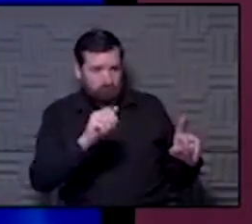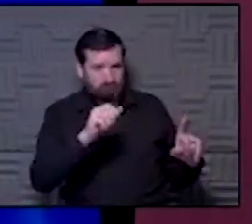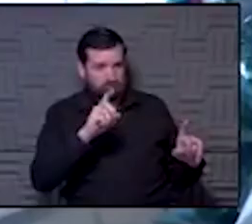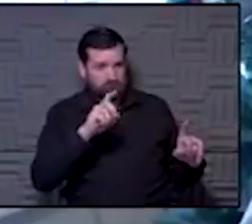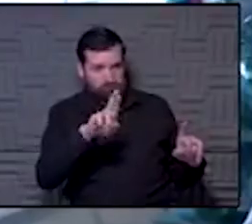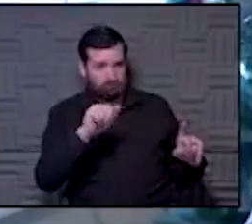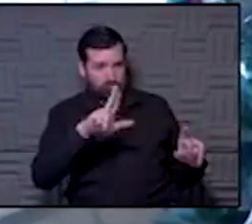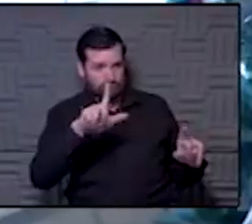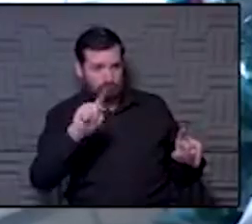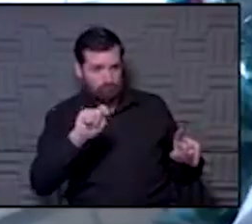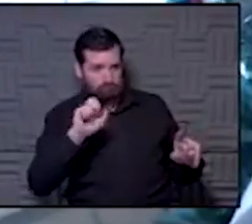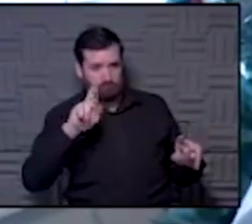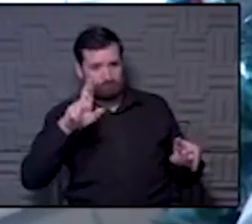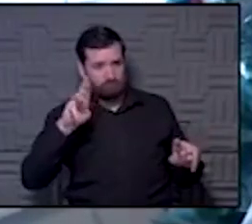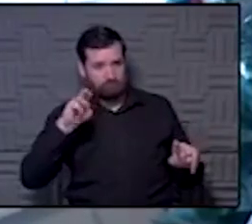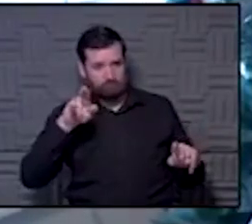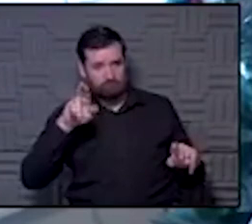about that?